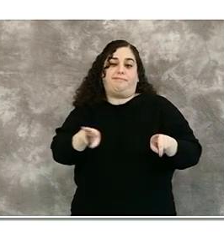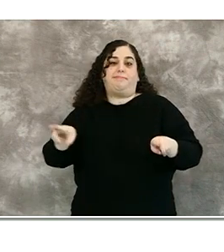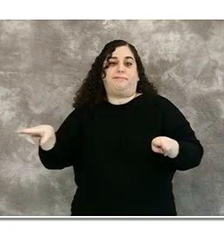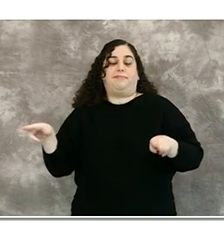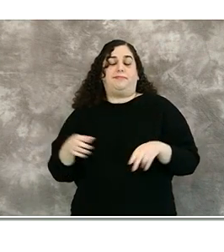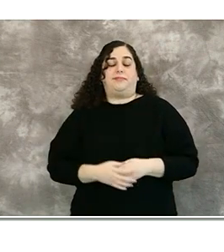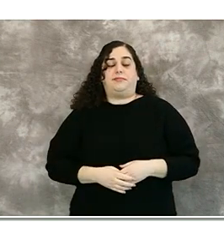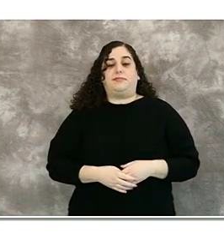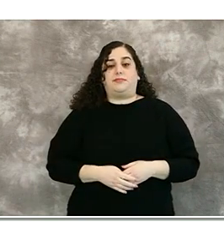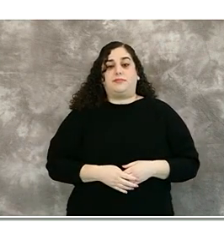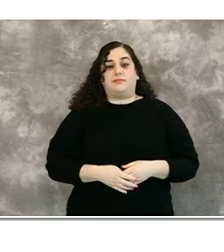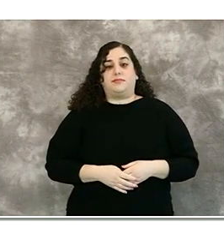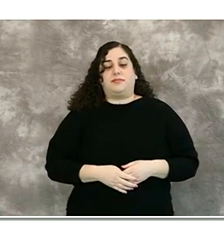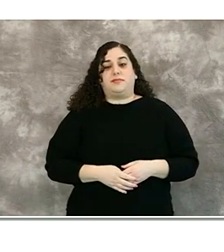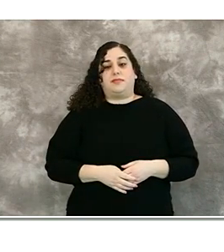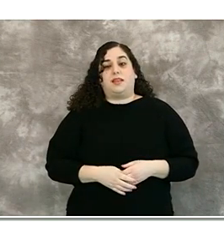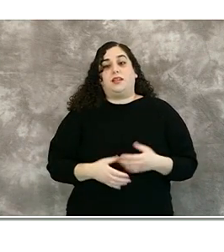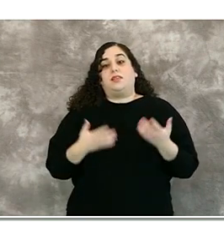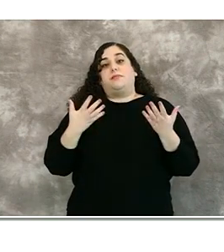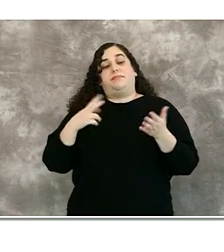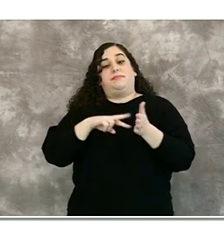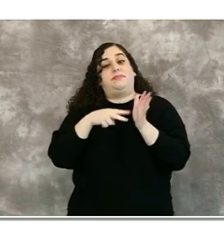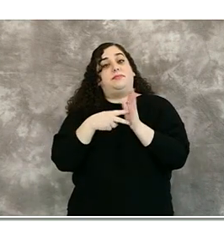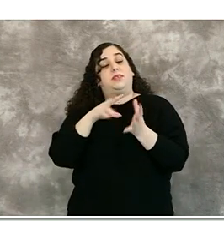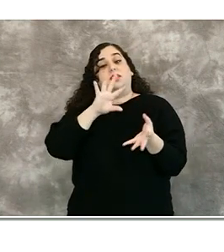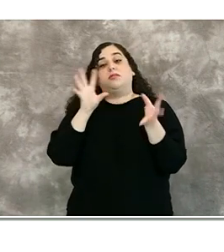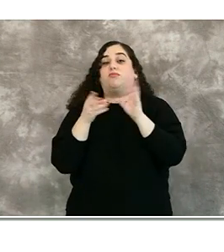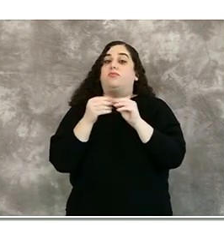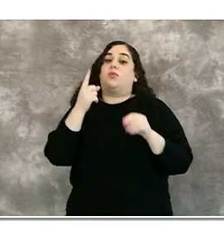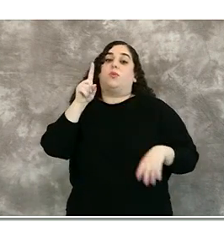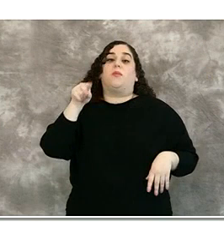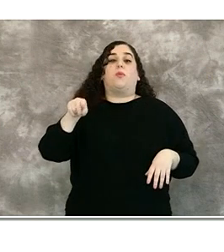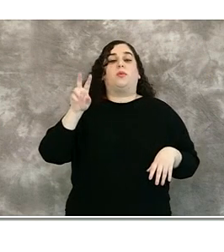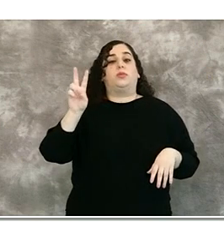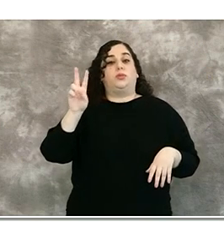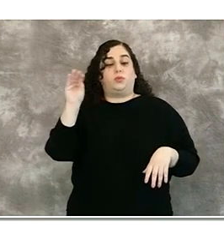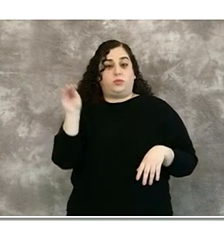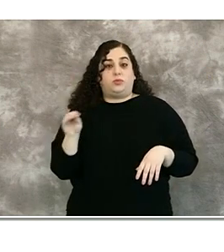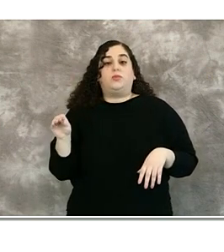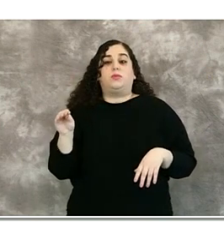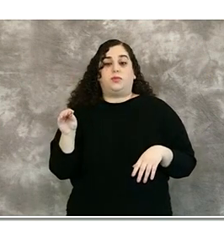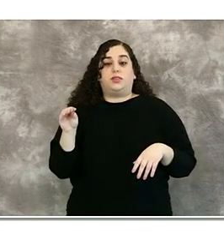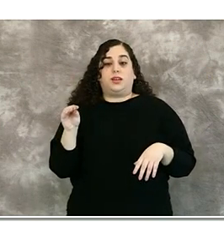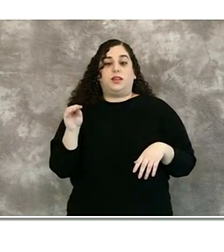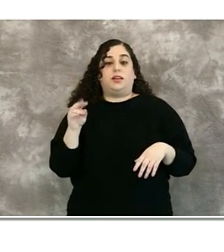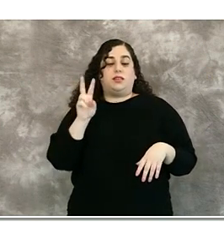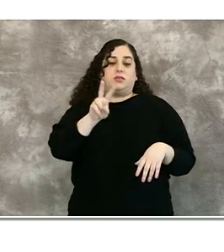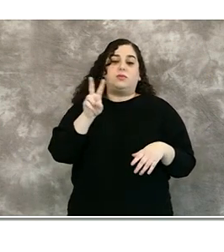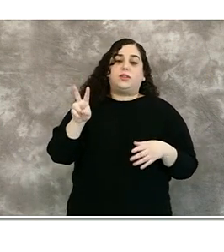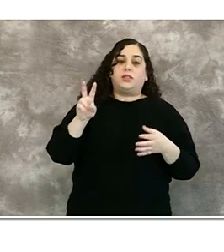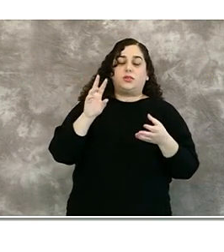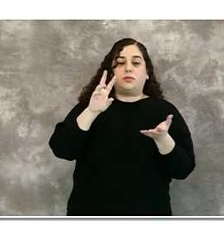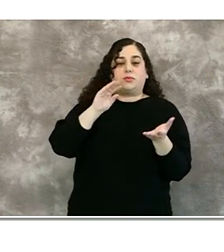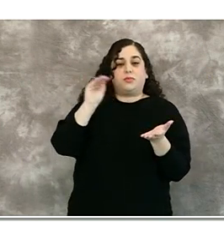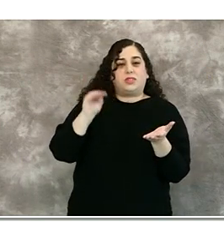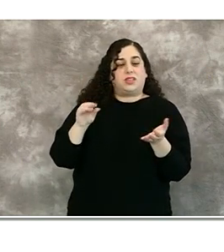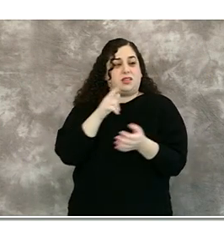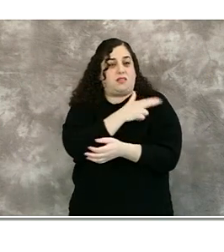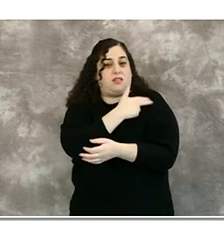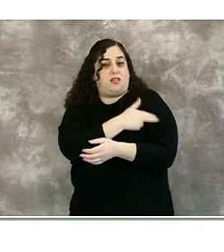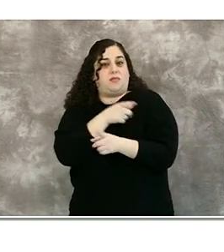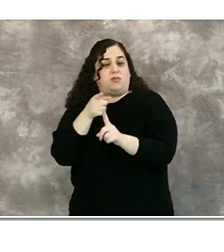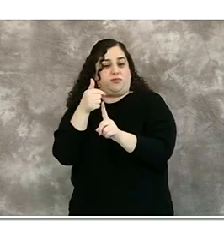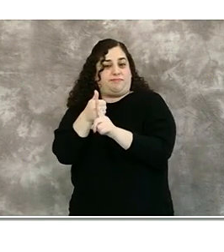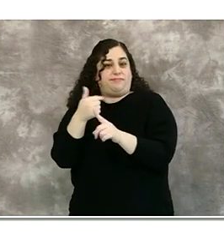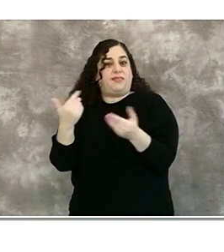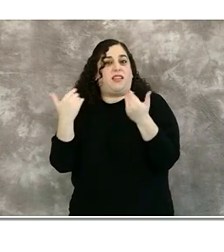approximately 1.2% of the total number of cases and 22% of the total number needing hospitalization. The total number